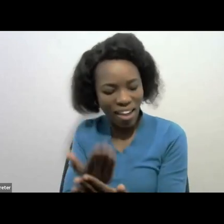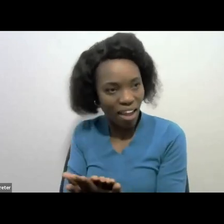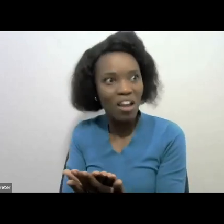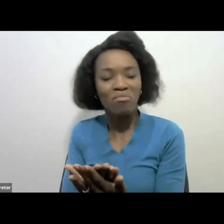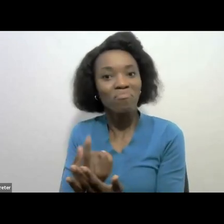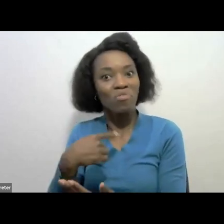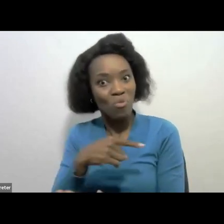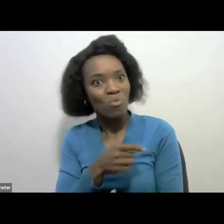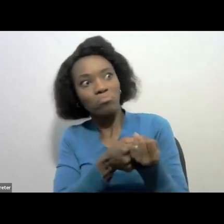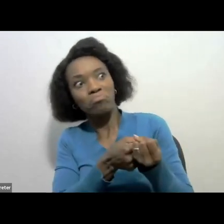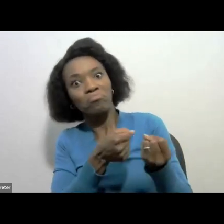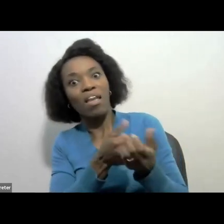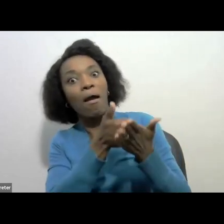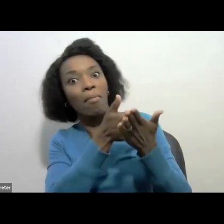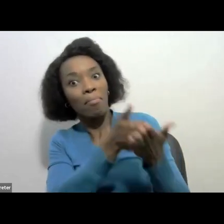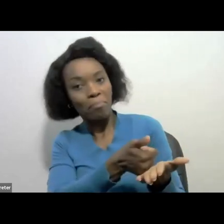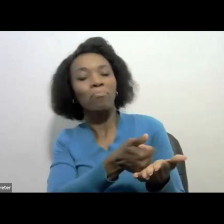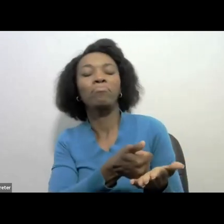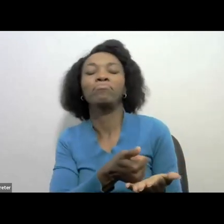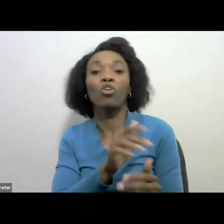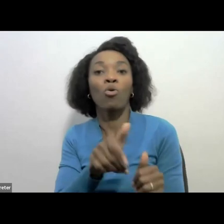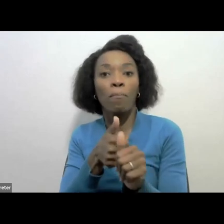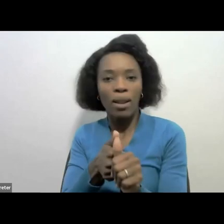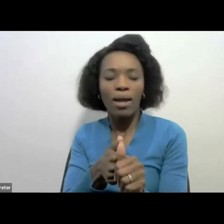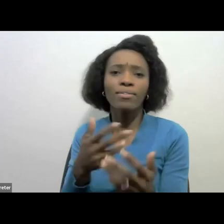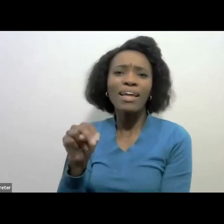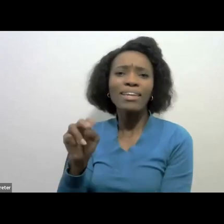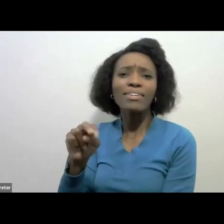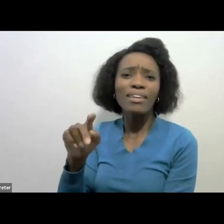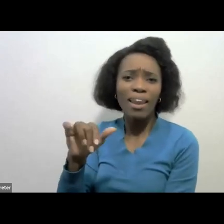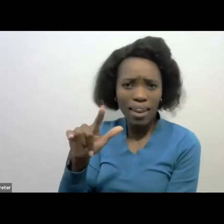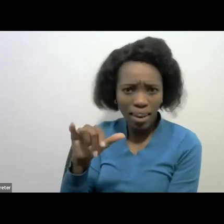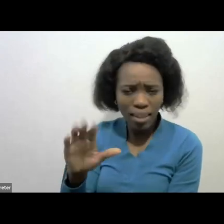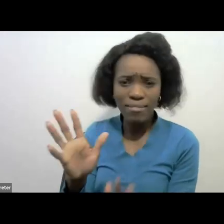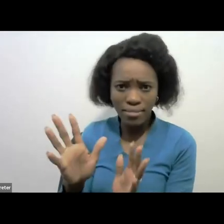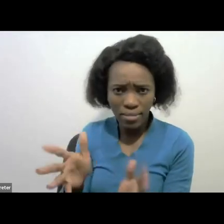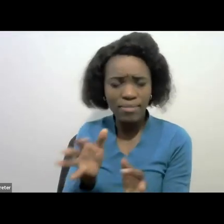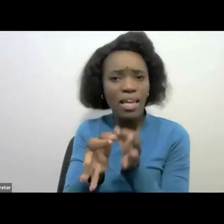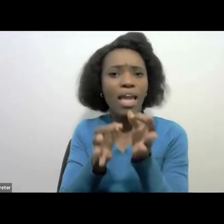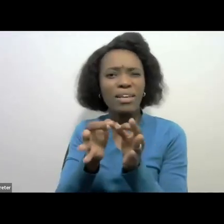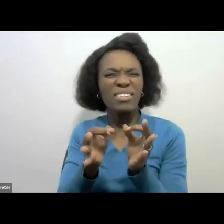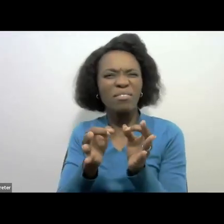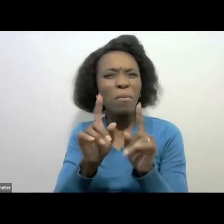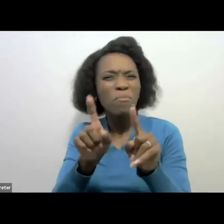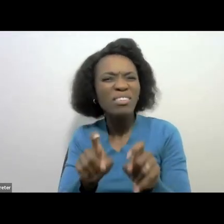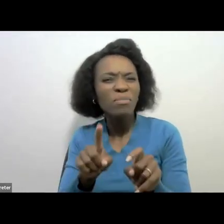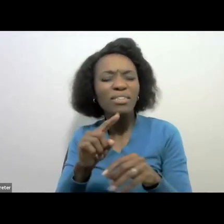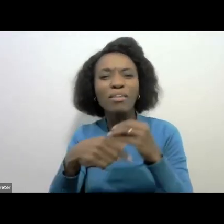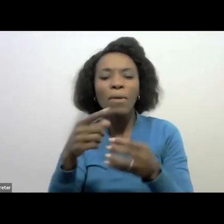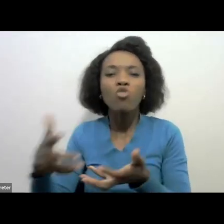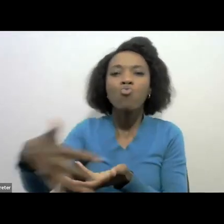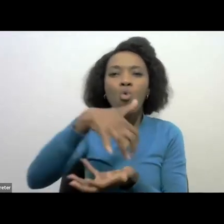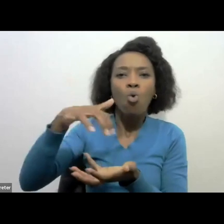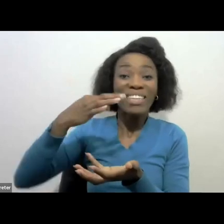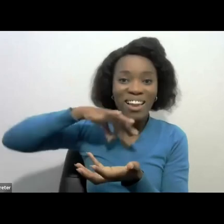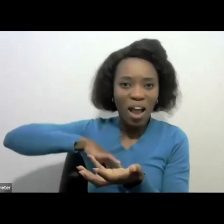nanila touched on the principles around the gross income where she spoke about your